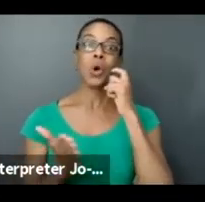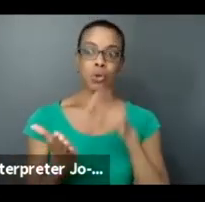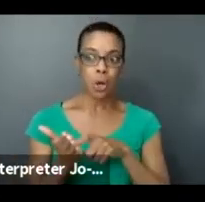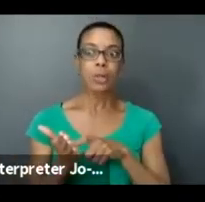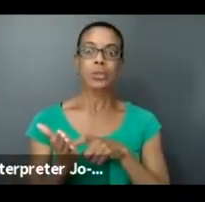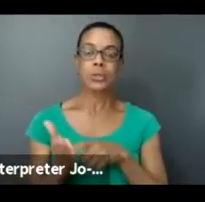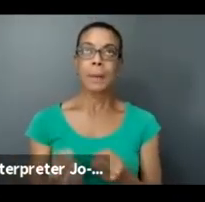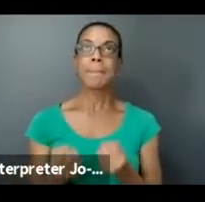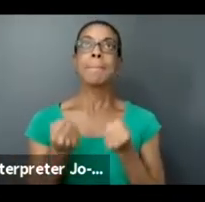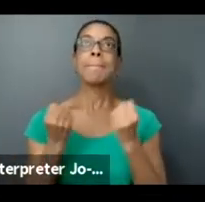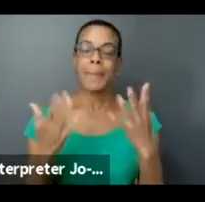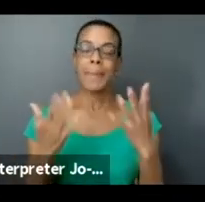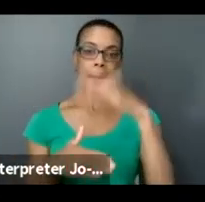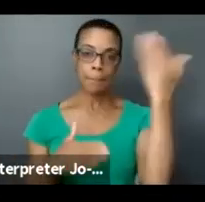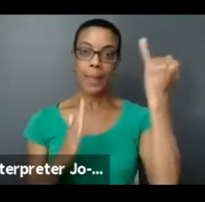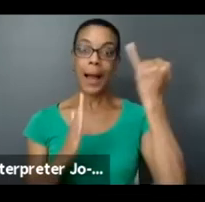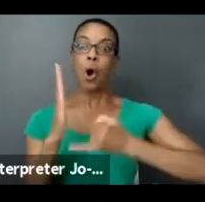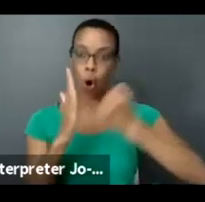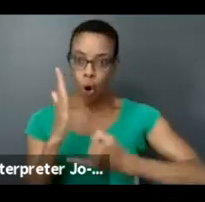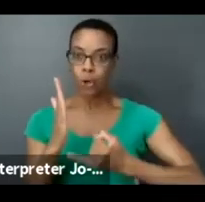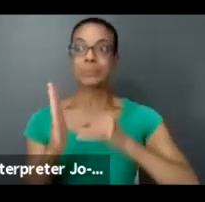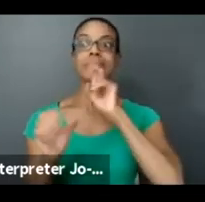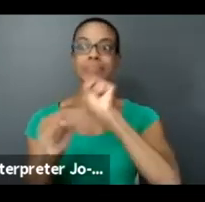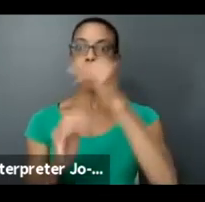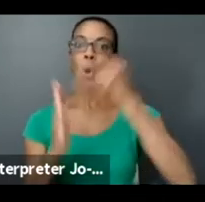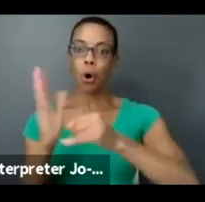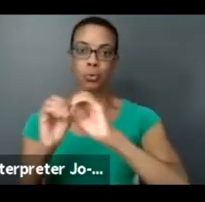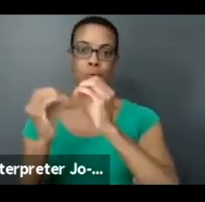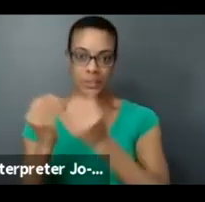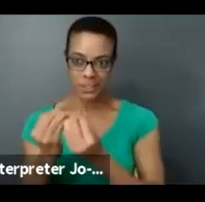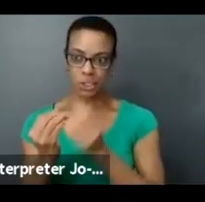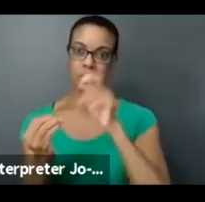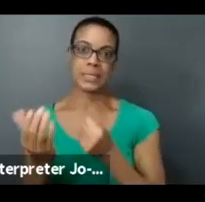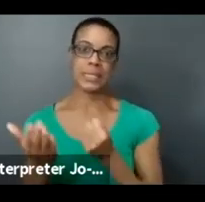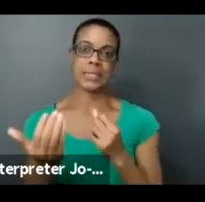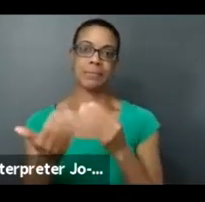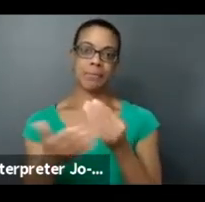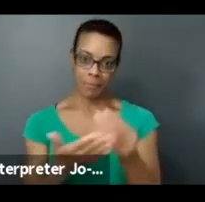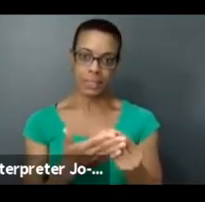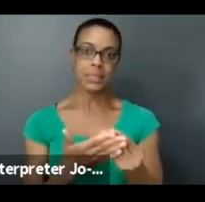funding, you know, that, that we can kind of reach out to.